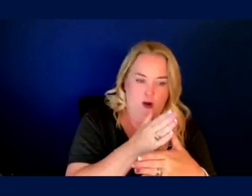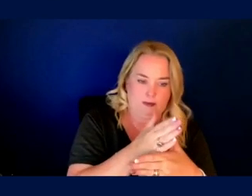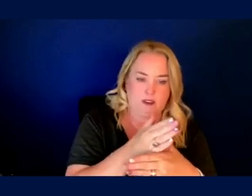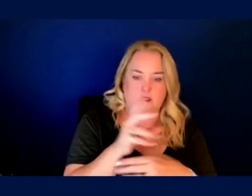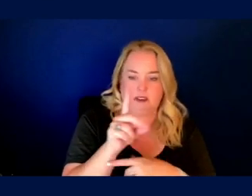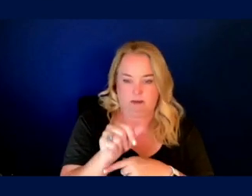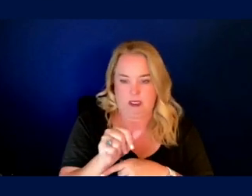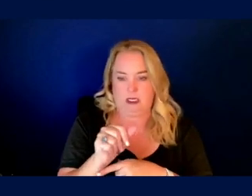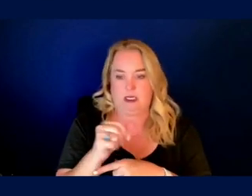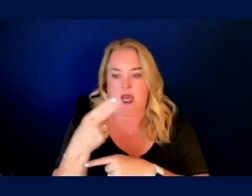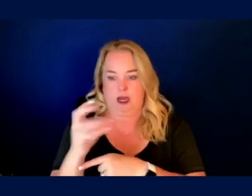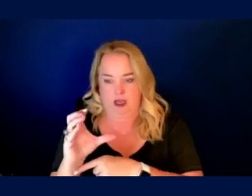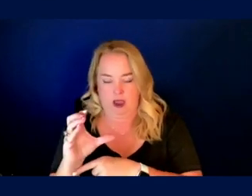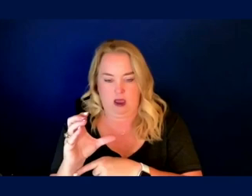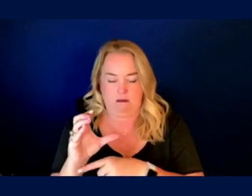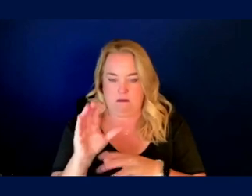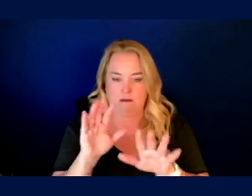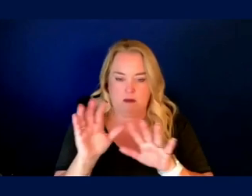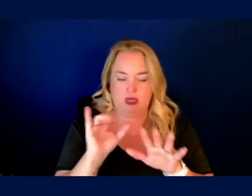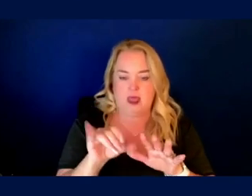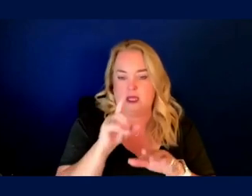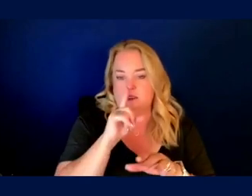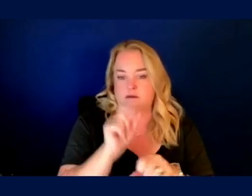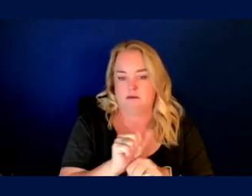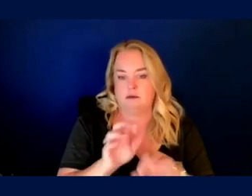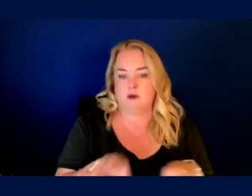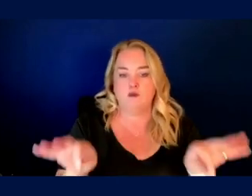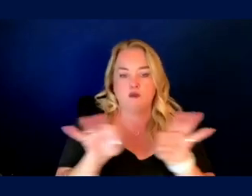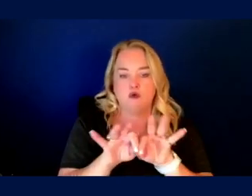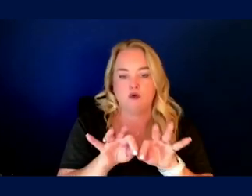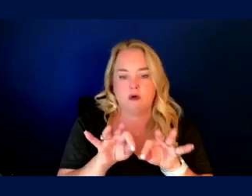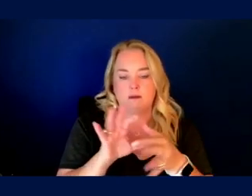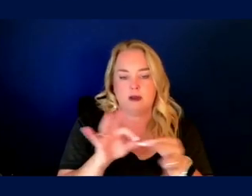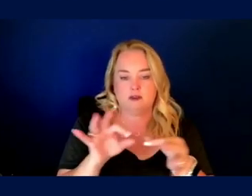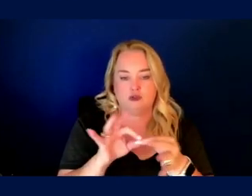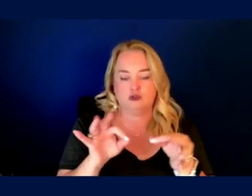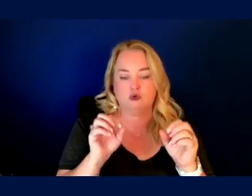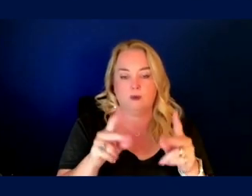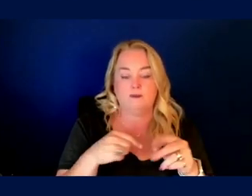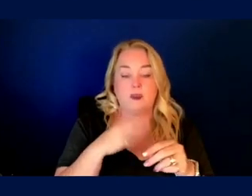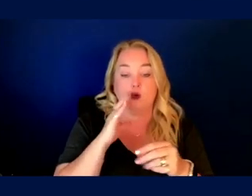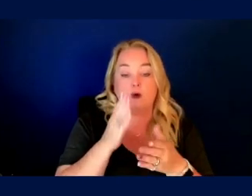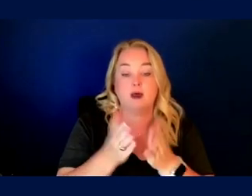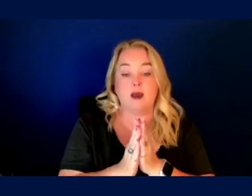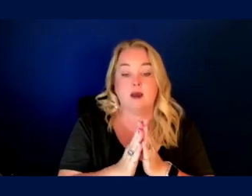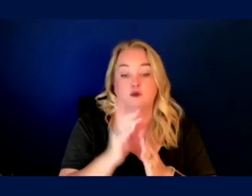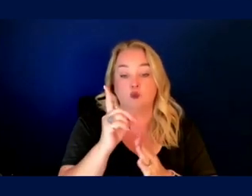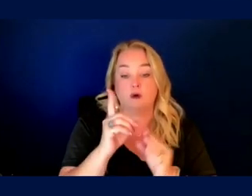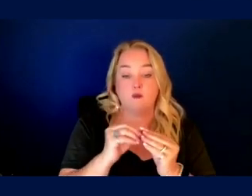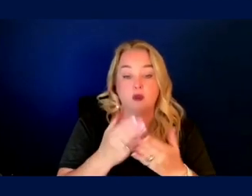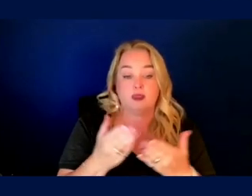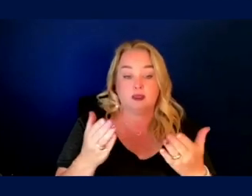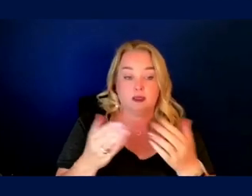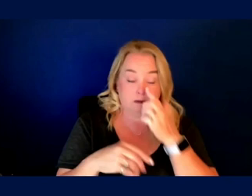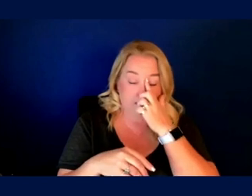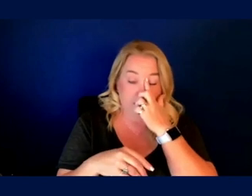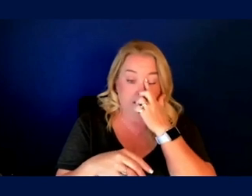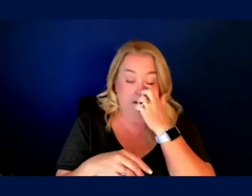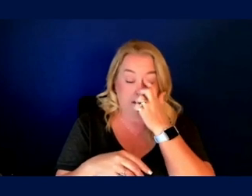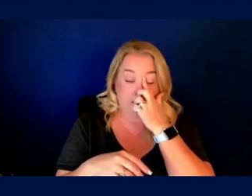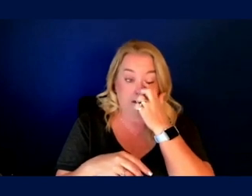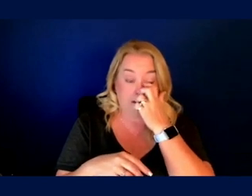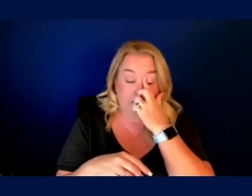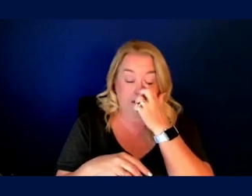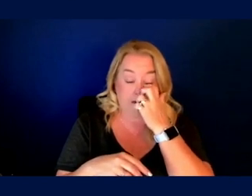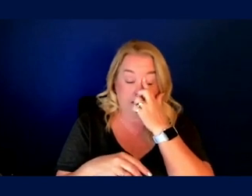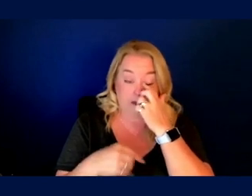handicap, I think that's, that's a real important takeaway message. Let me ask you one other thing to see if you have any thoughts about this. First